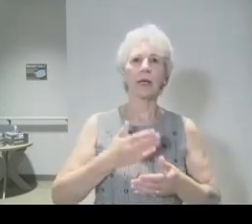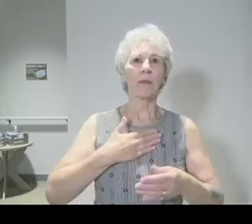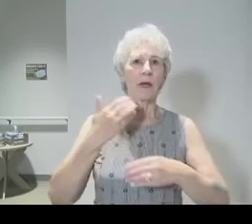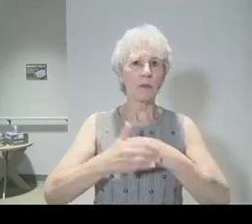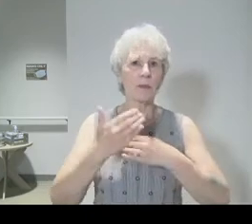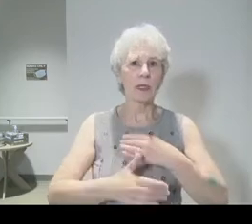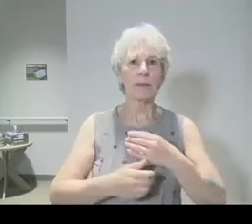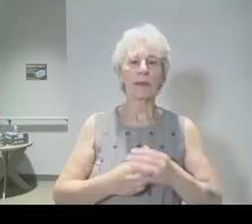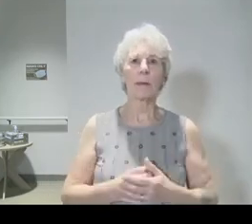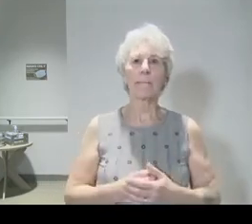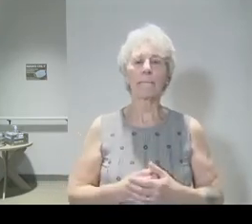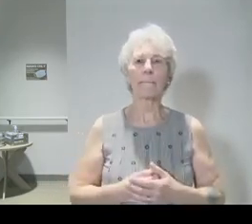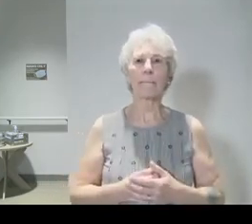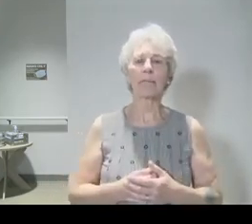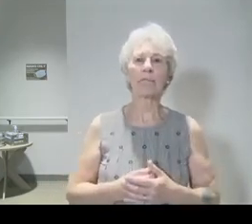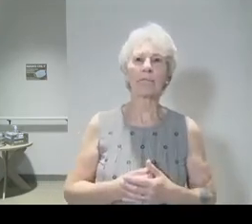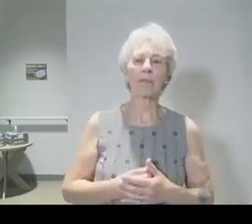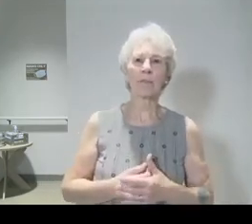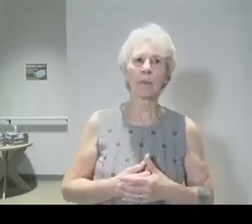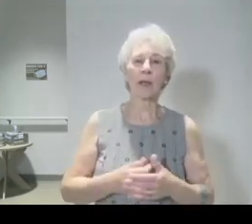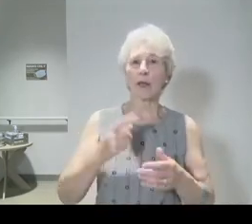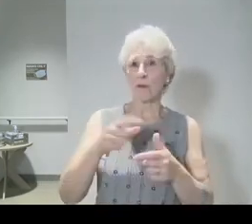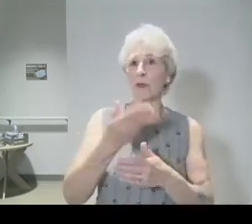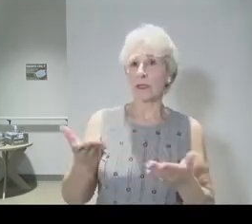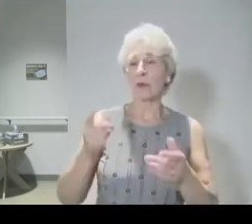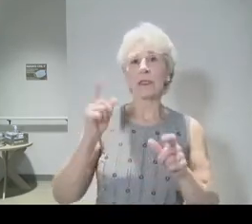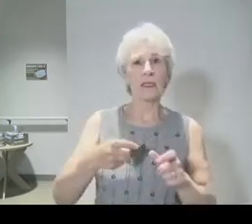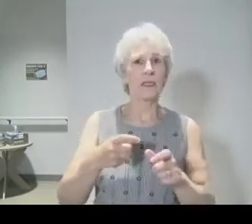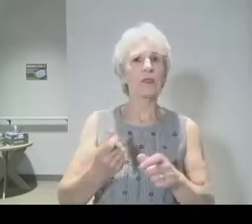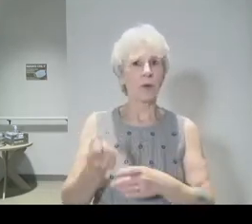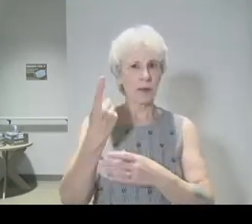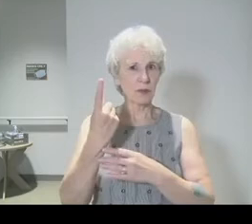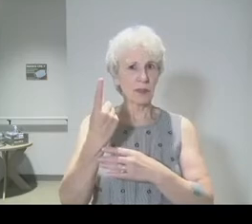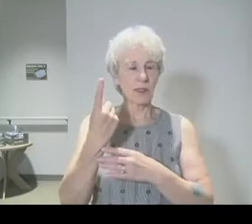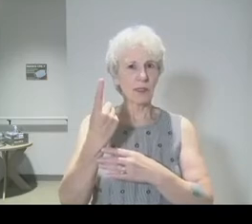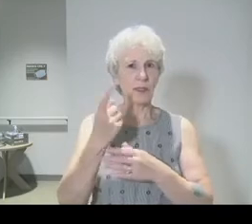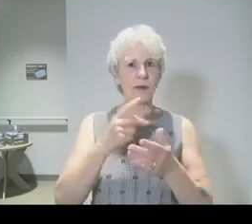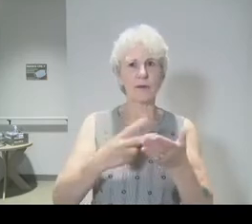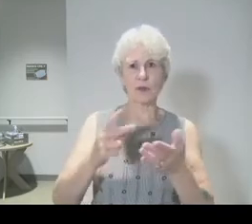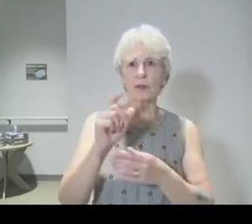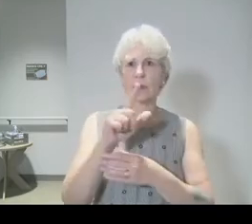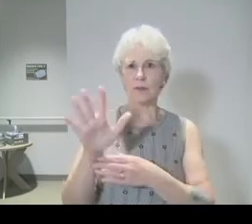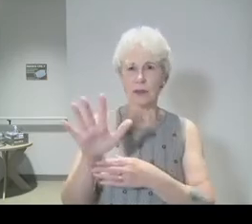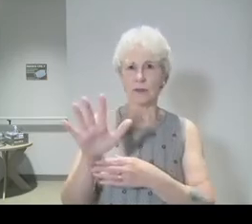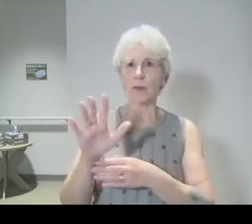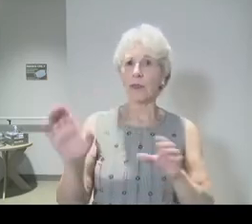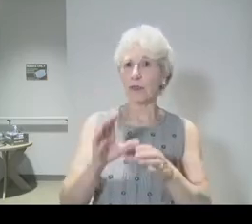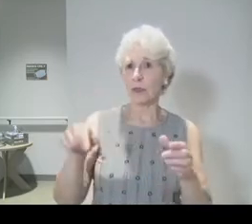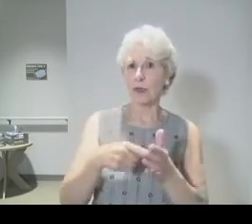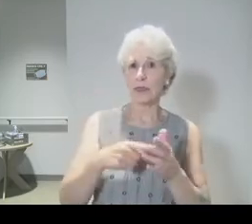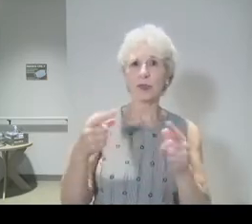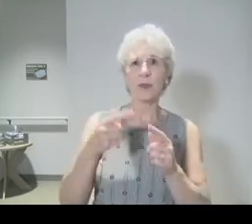blood. And so the first thing we need to understand when we participate verse 25 is that we do this in